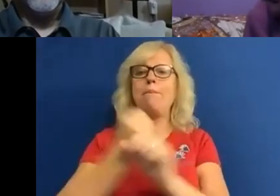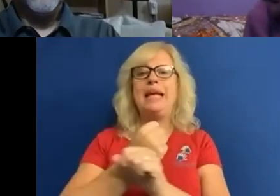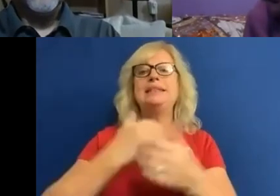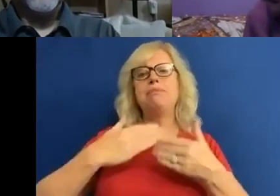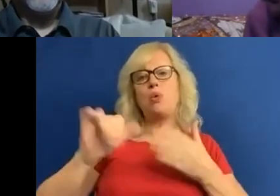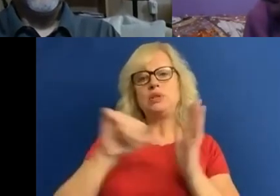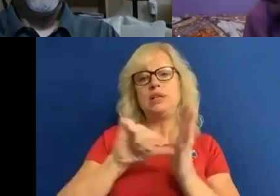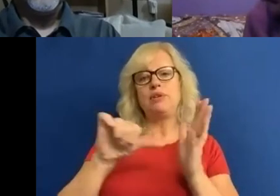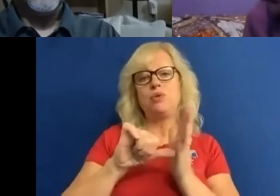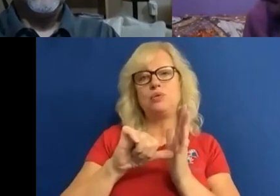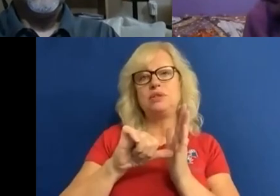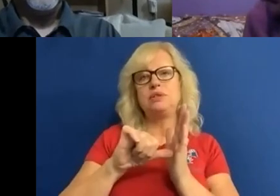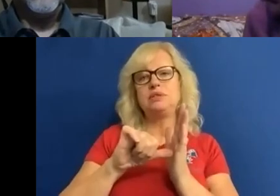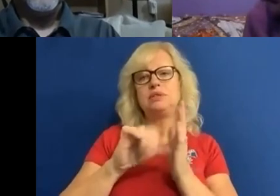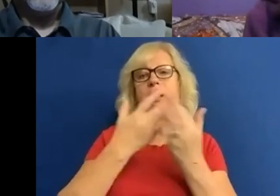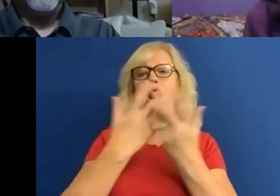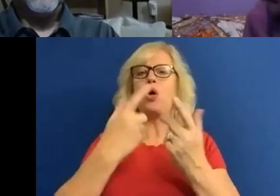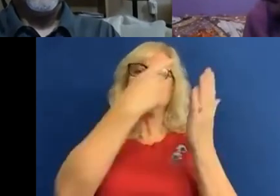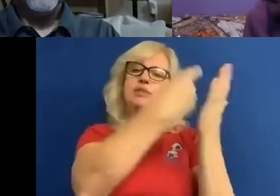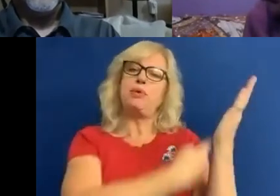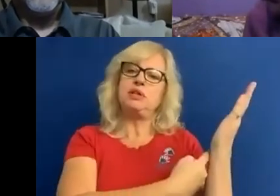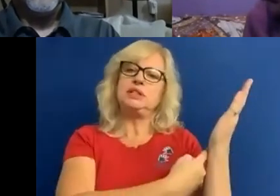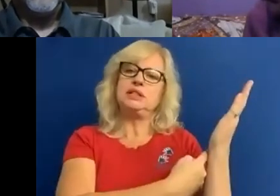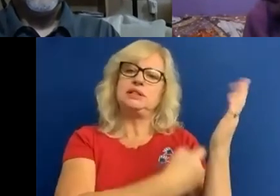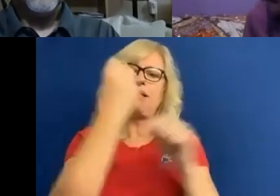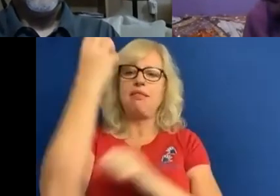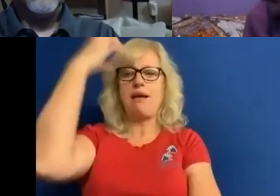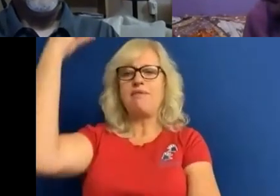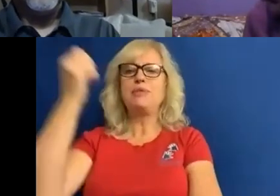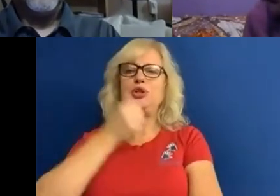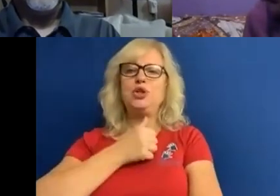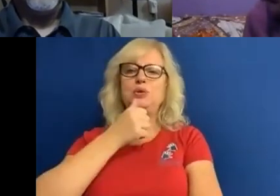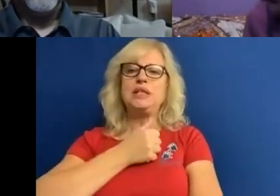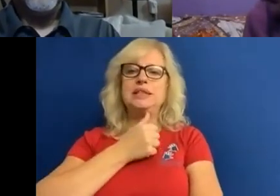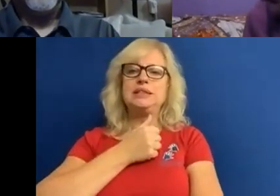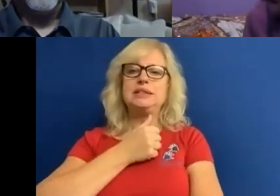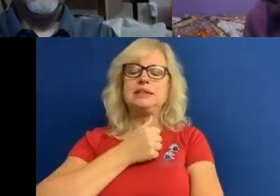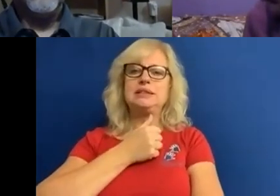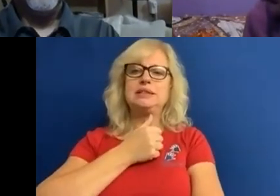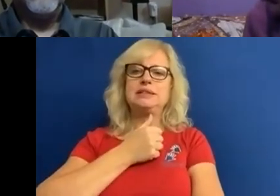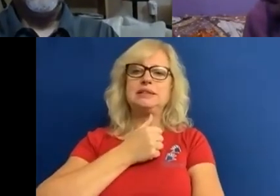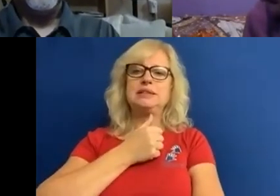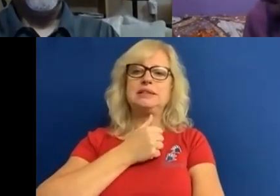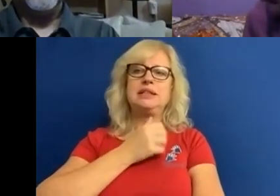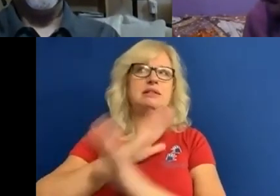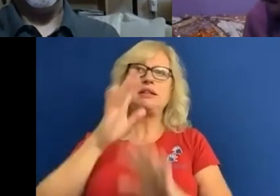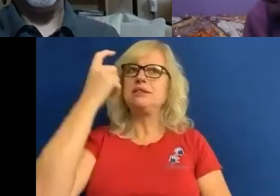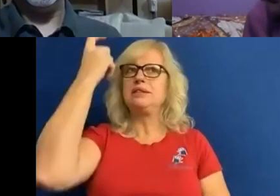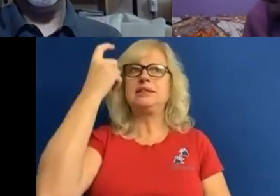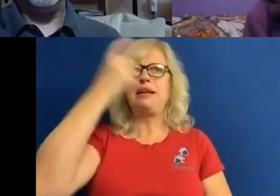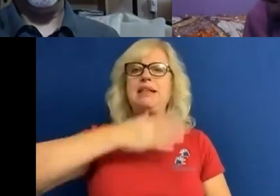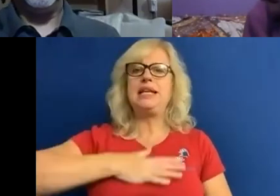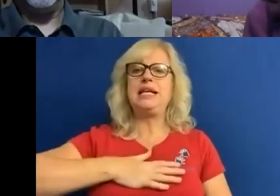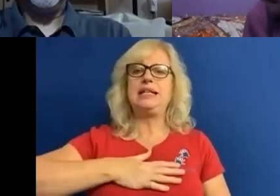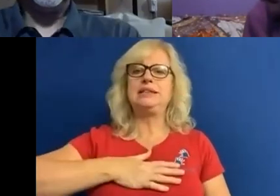is that a lot of the policies that the government uses, it doesn't consider the needs of those that